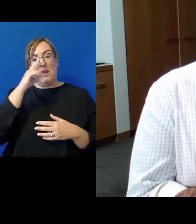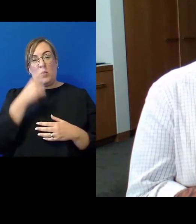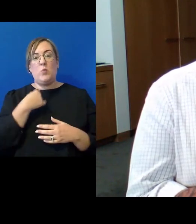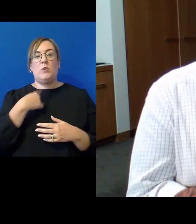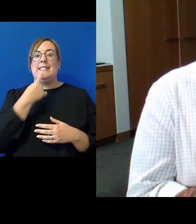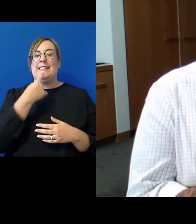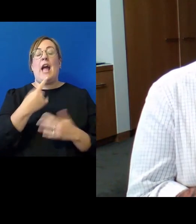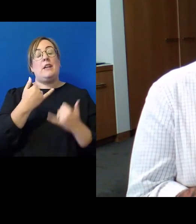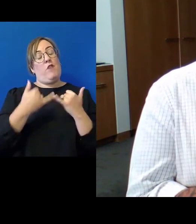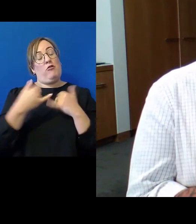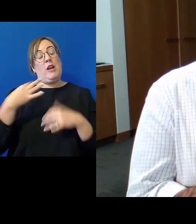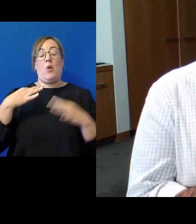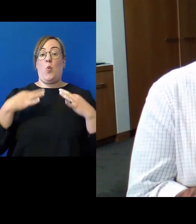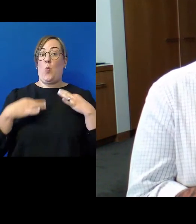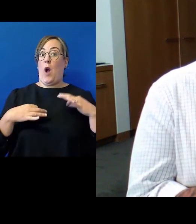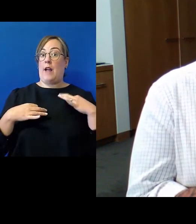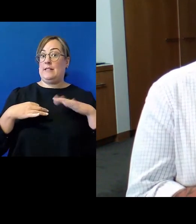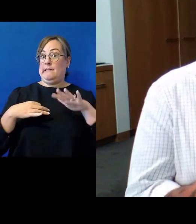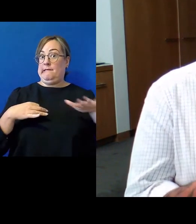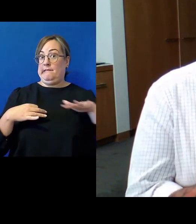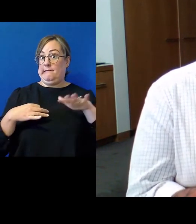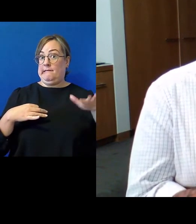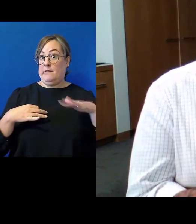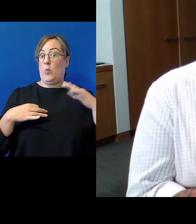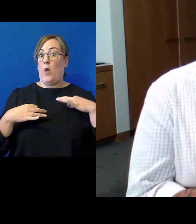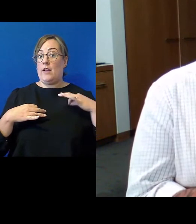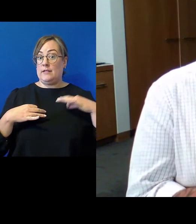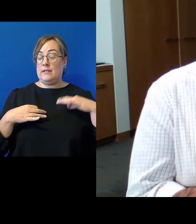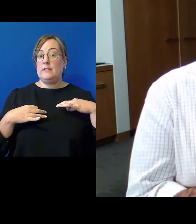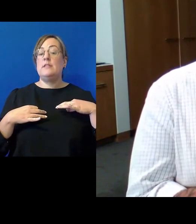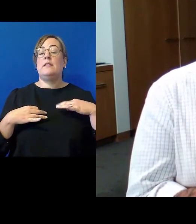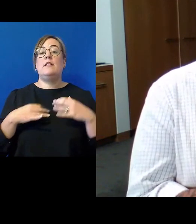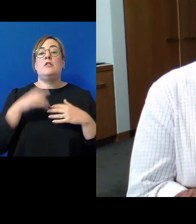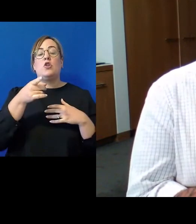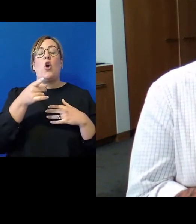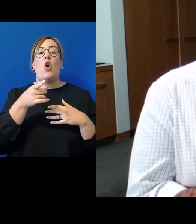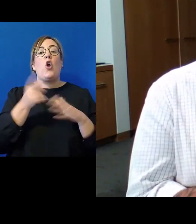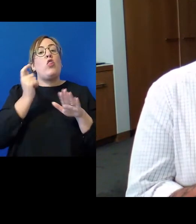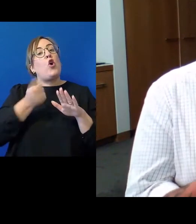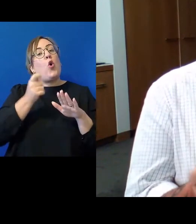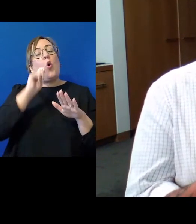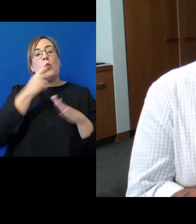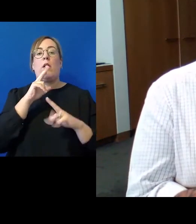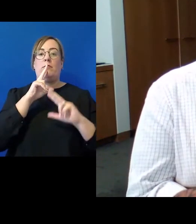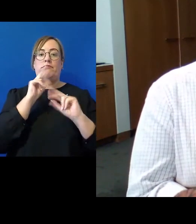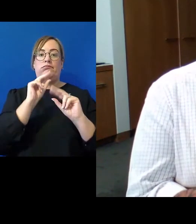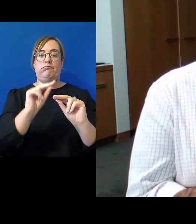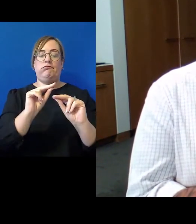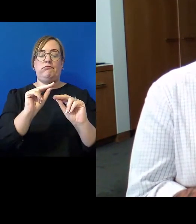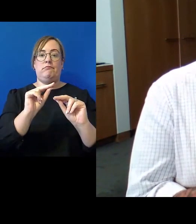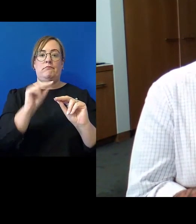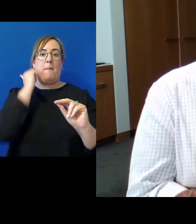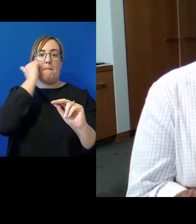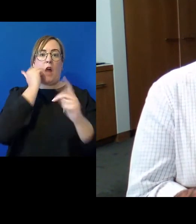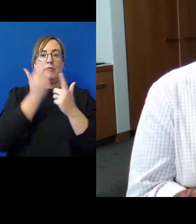intensely white institution so the court crier would say silence